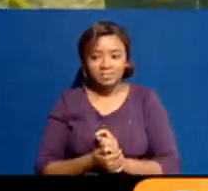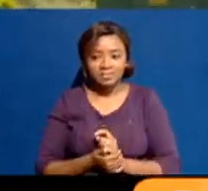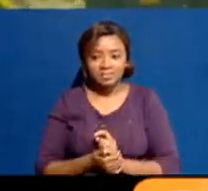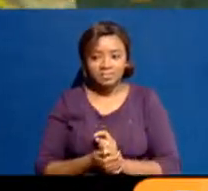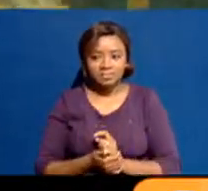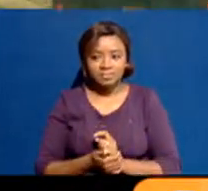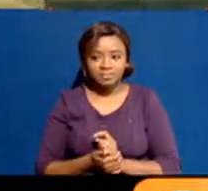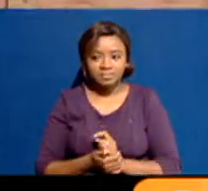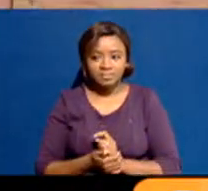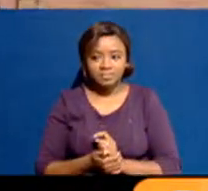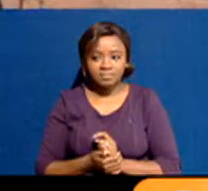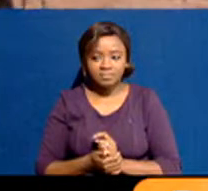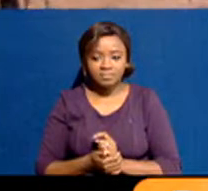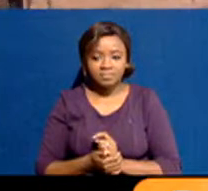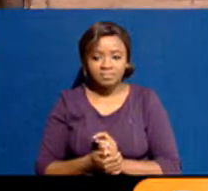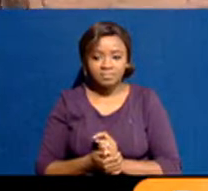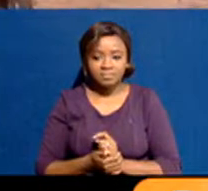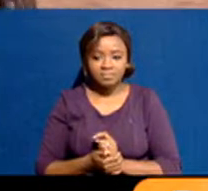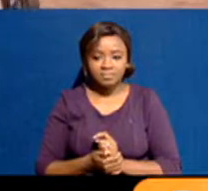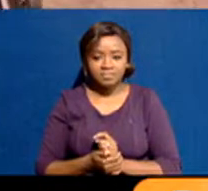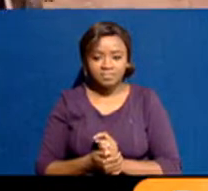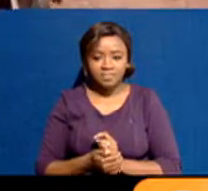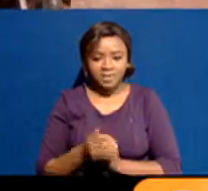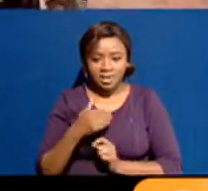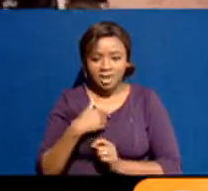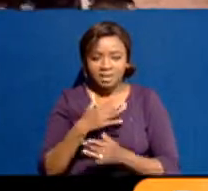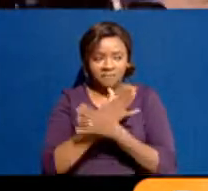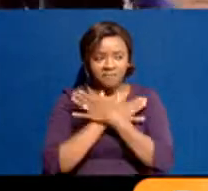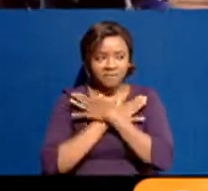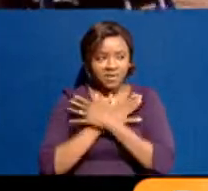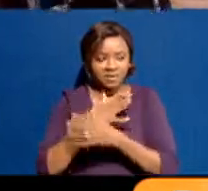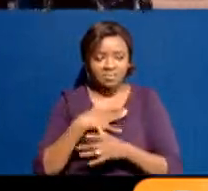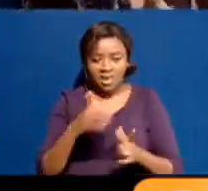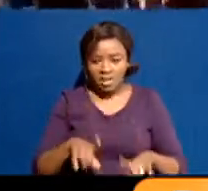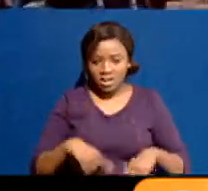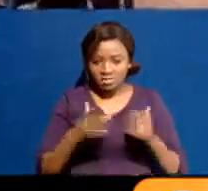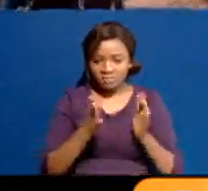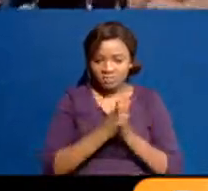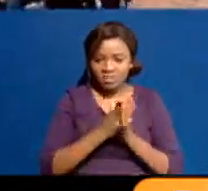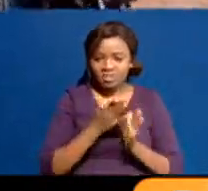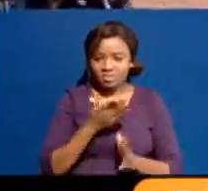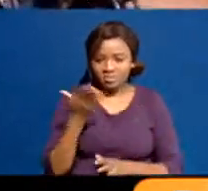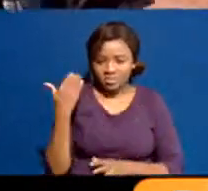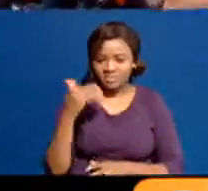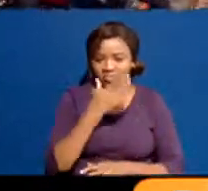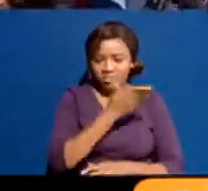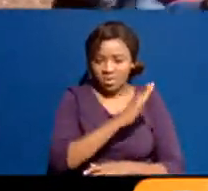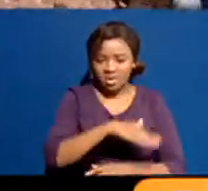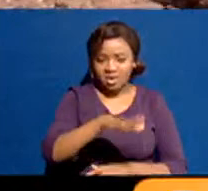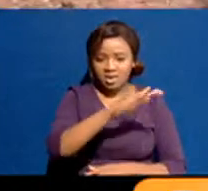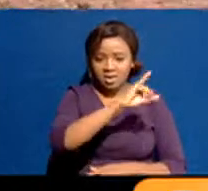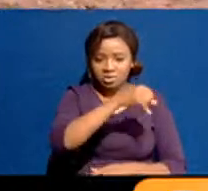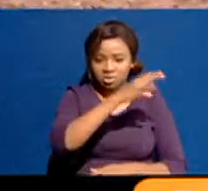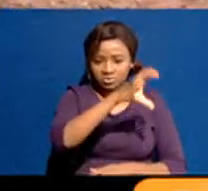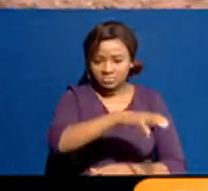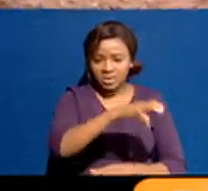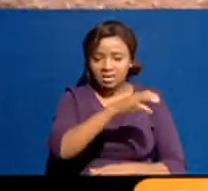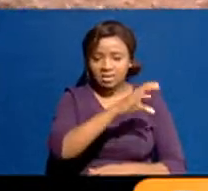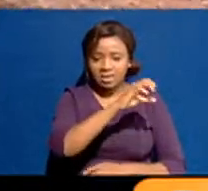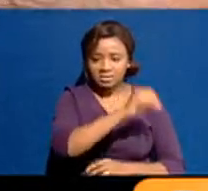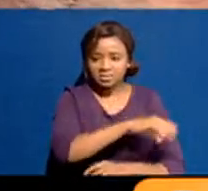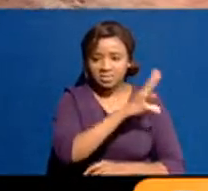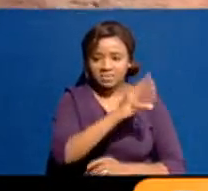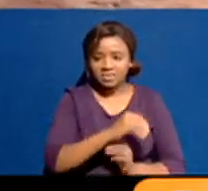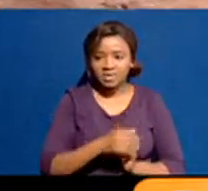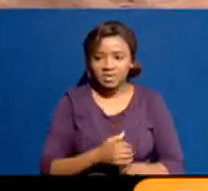with whom we're living in Johannesburg, and he came to Kenya. His entire family had been wiped out. Nine